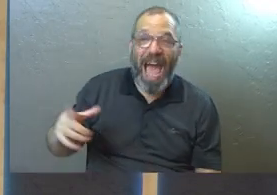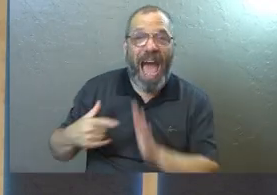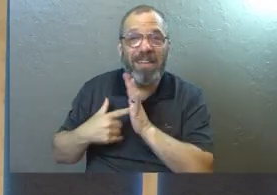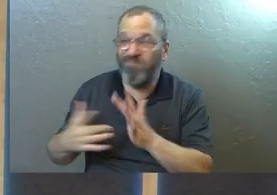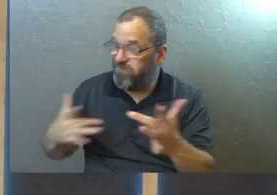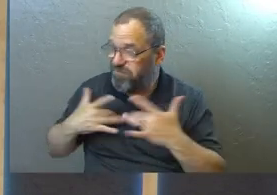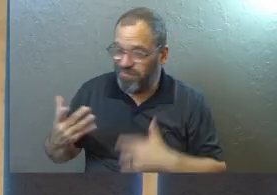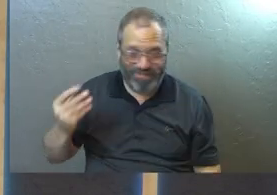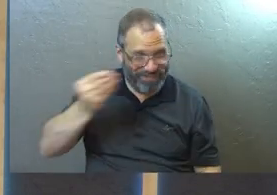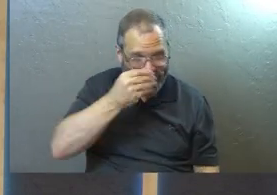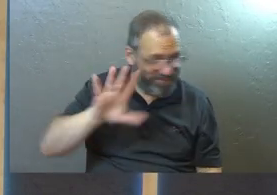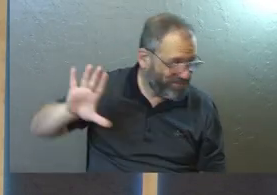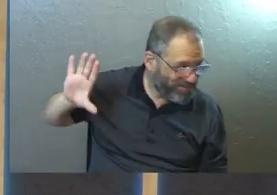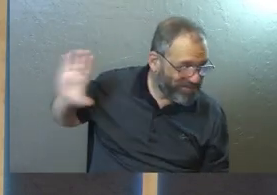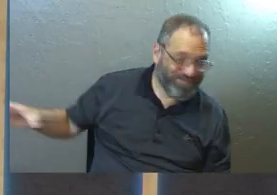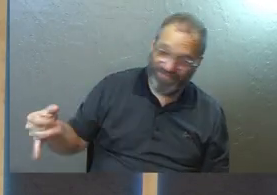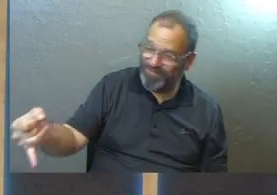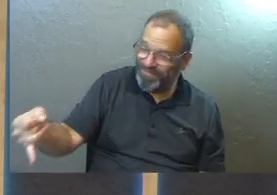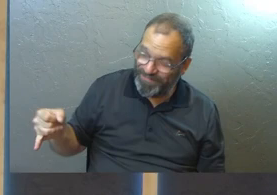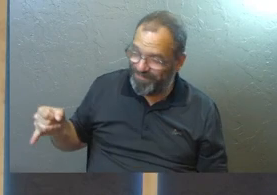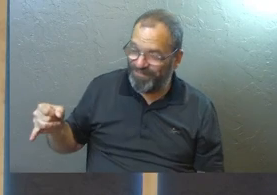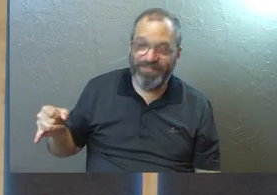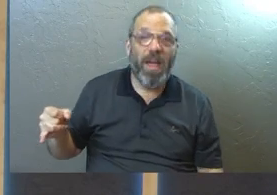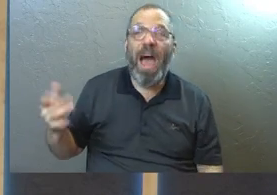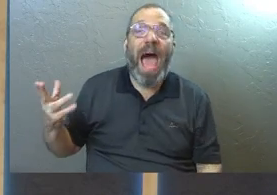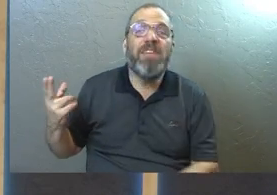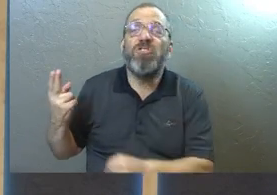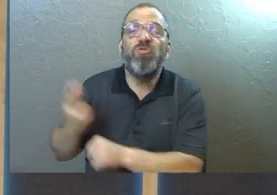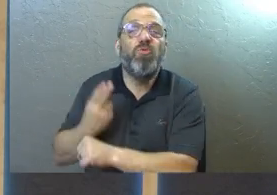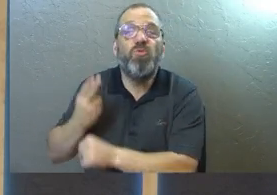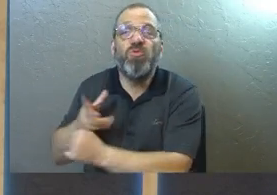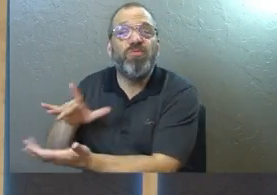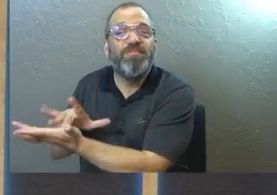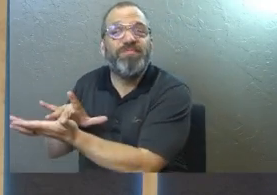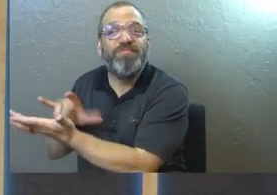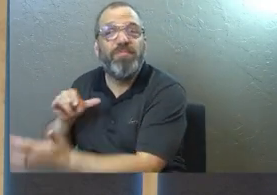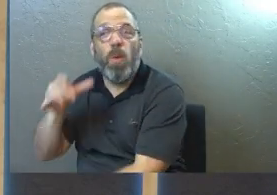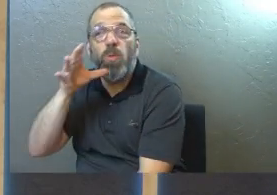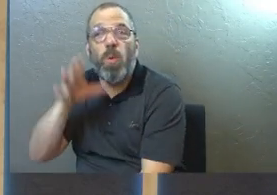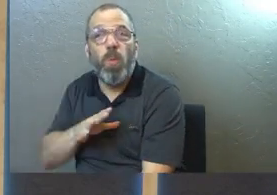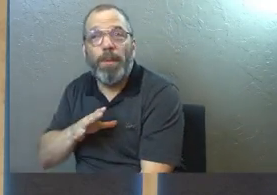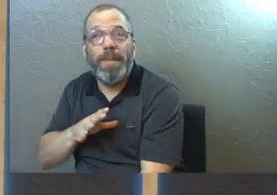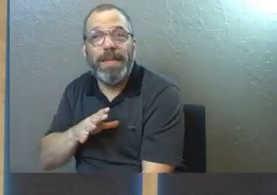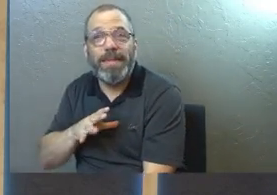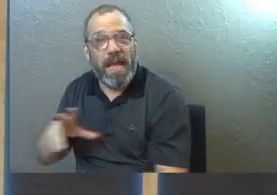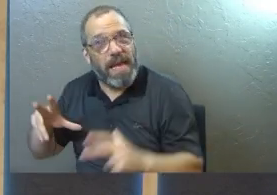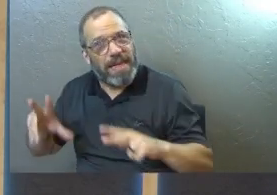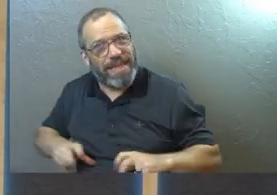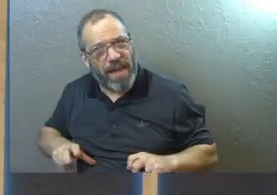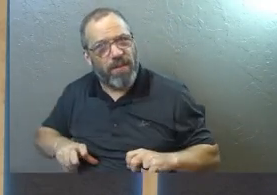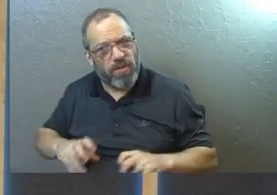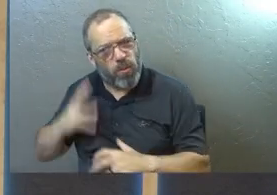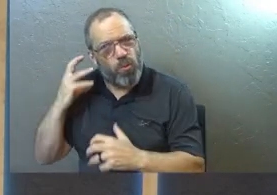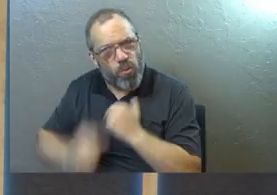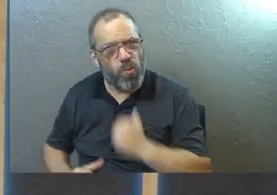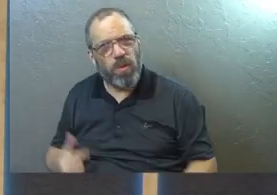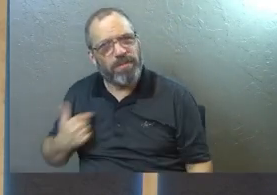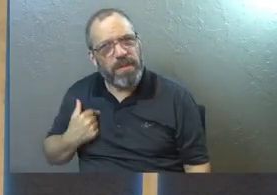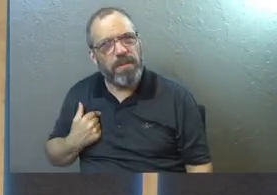showed no care toward her. I just used her. Selfish. It was cruel.